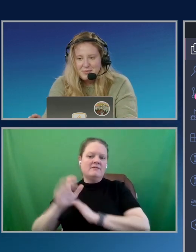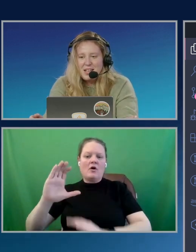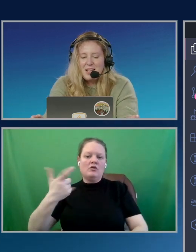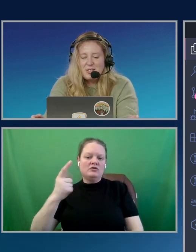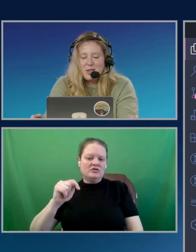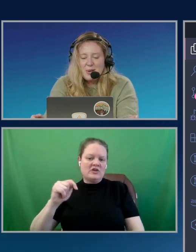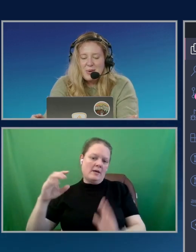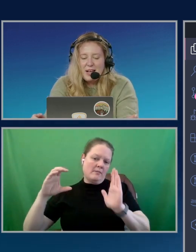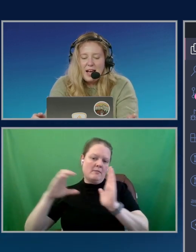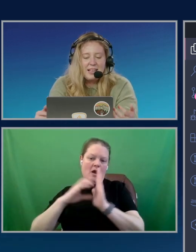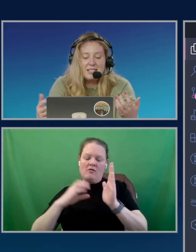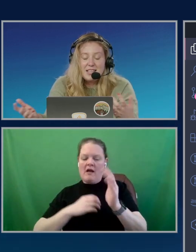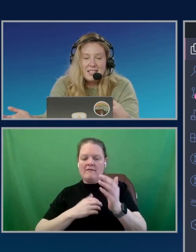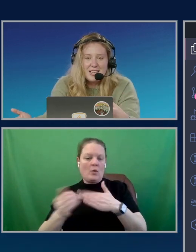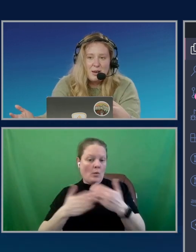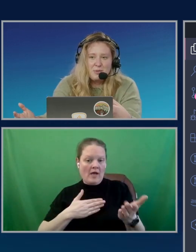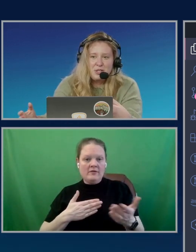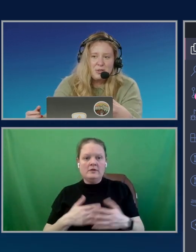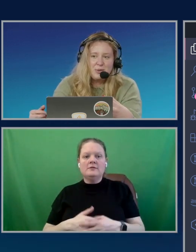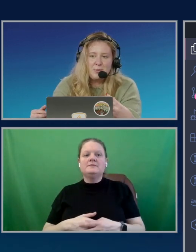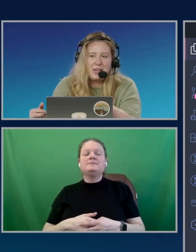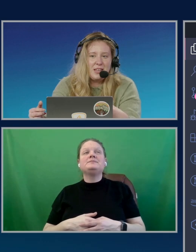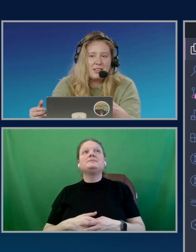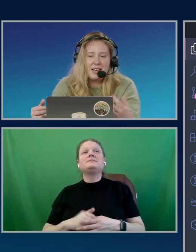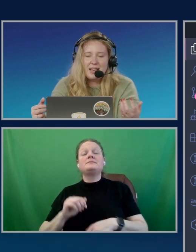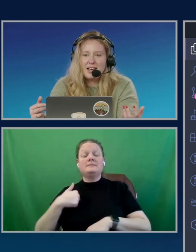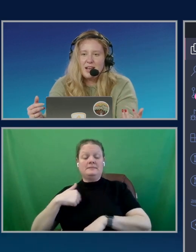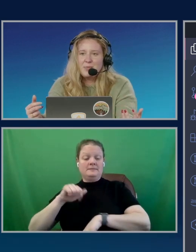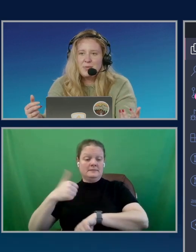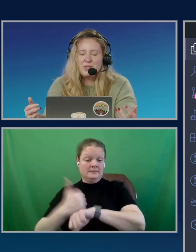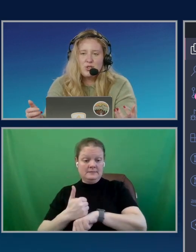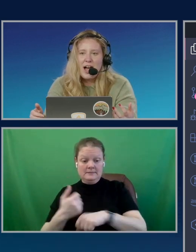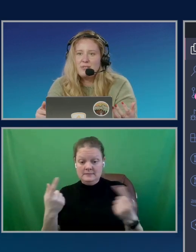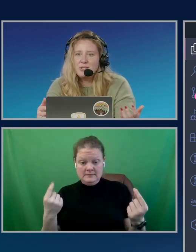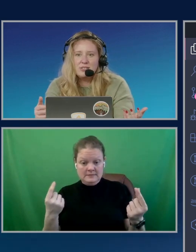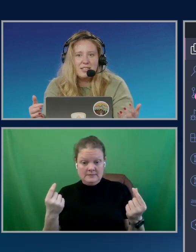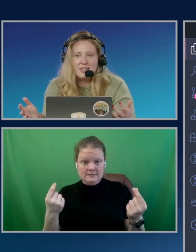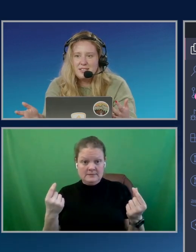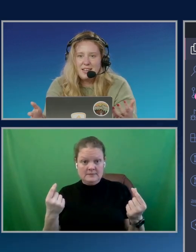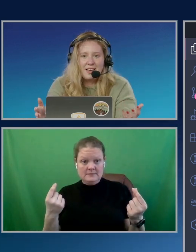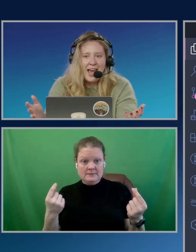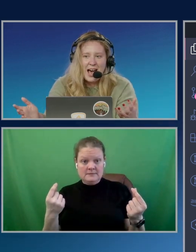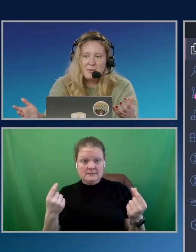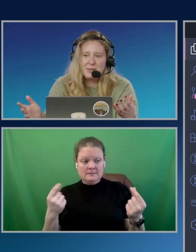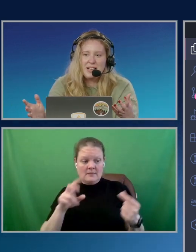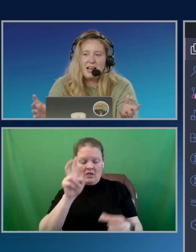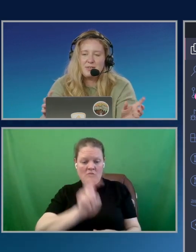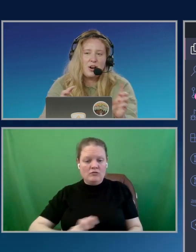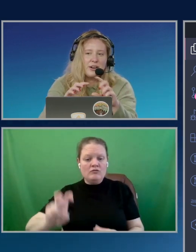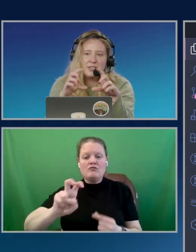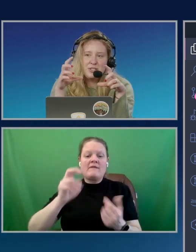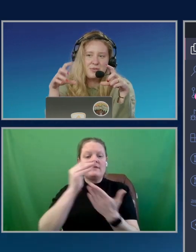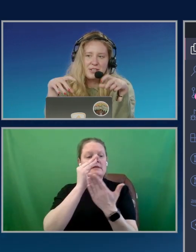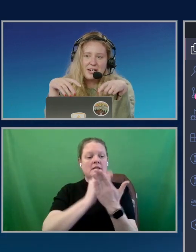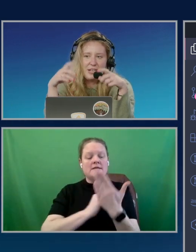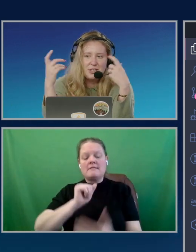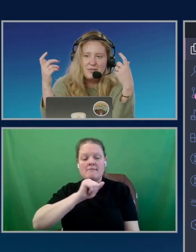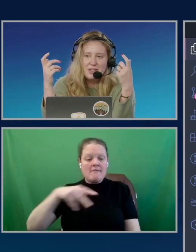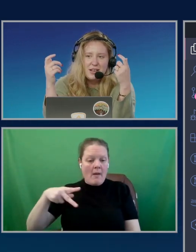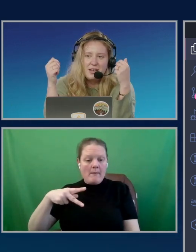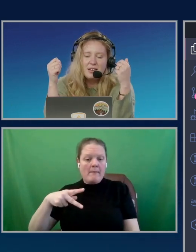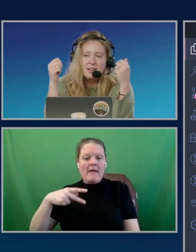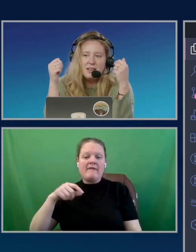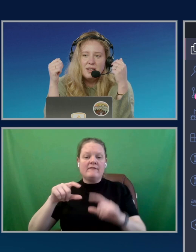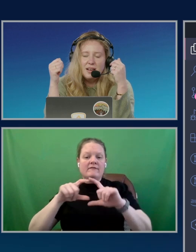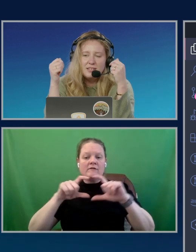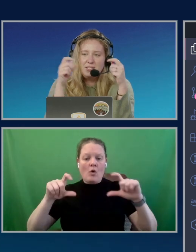whatever. So I could set this up to be like a travel listing app and have cards for each